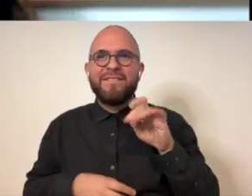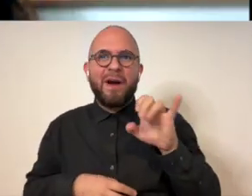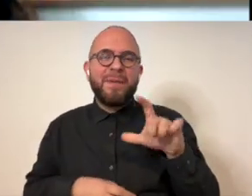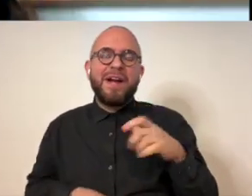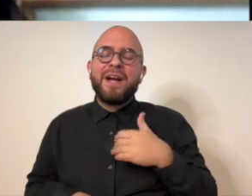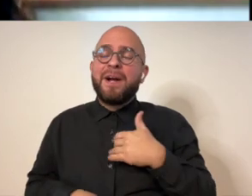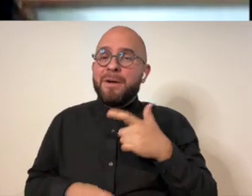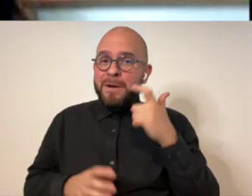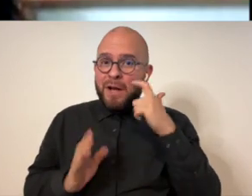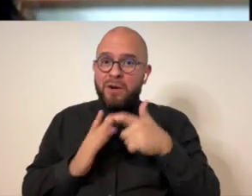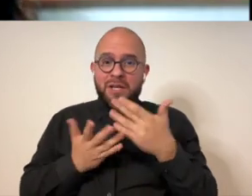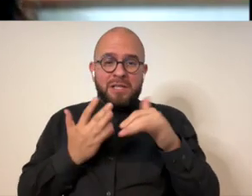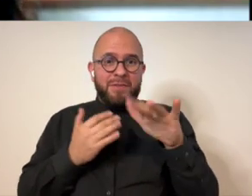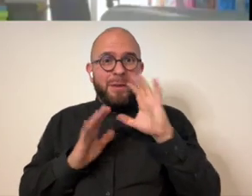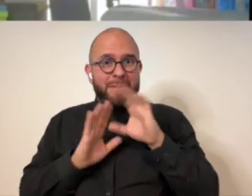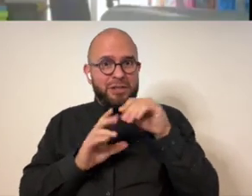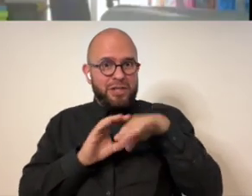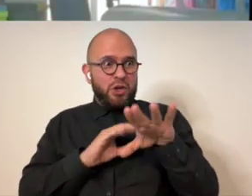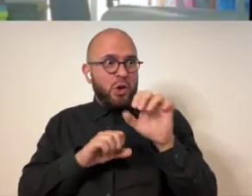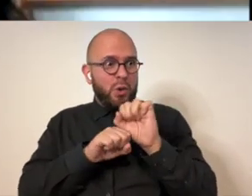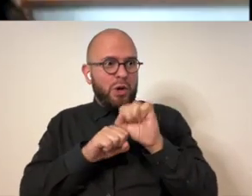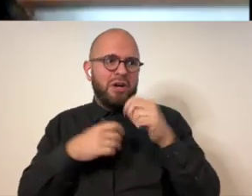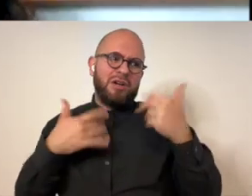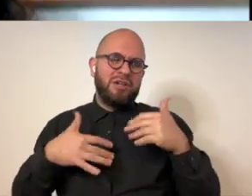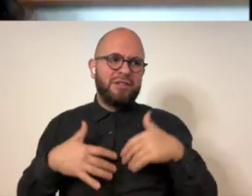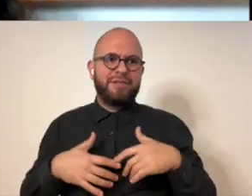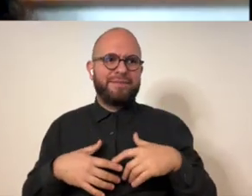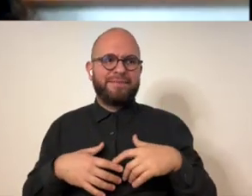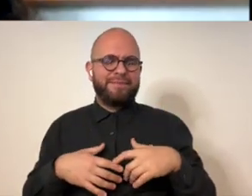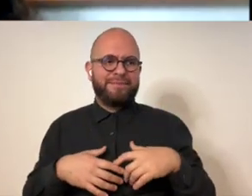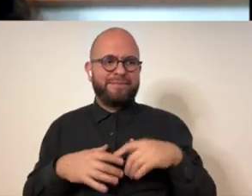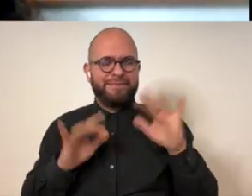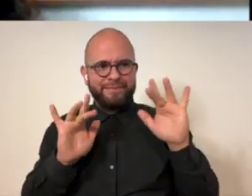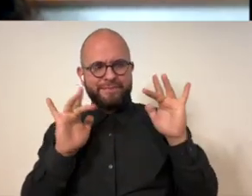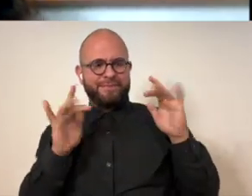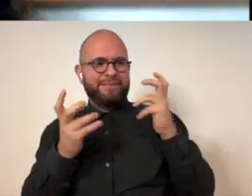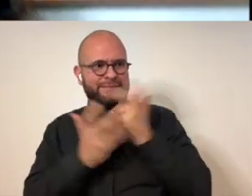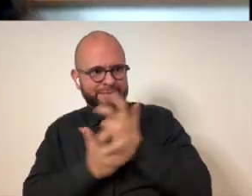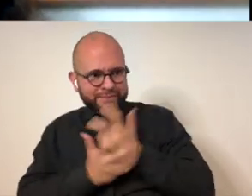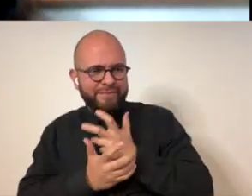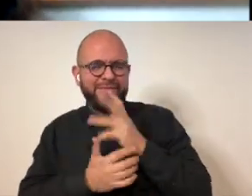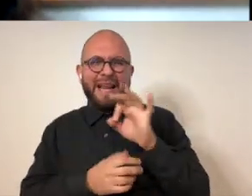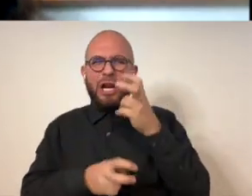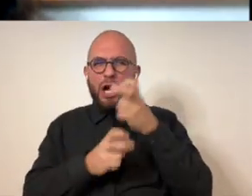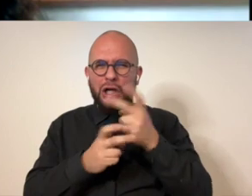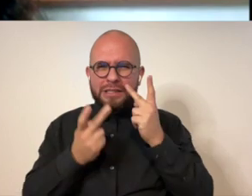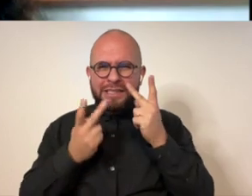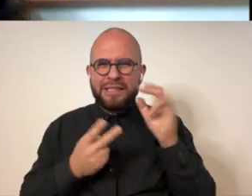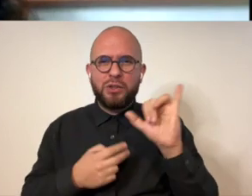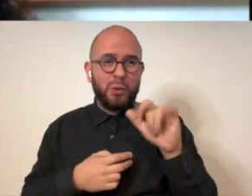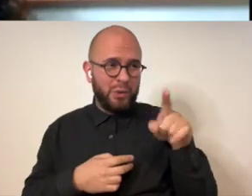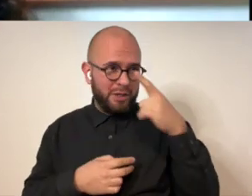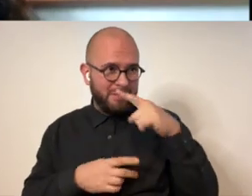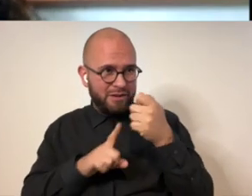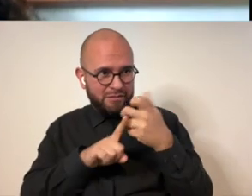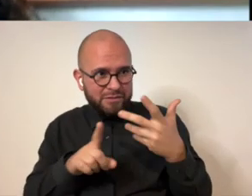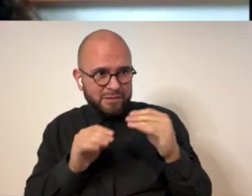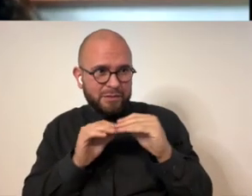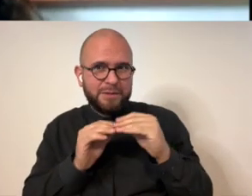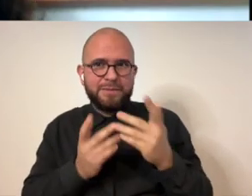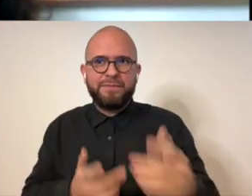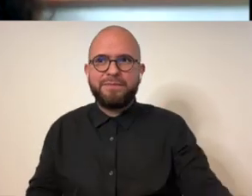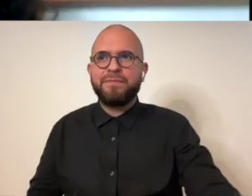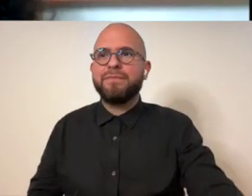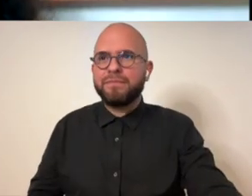fan of the squish factor of fabric some of the images that you have in your work are just really striking and also a little